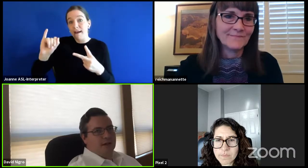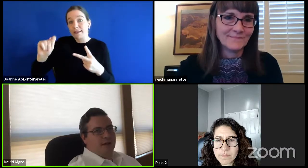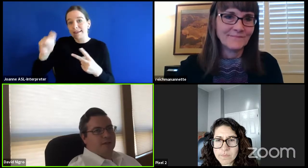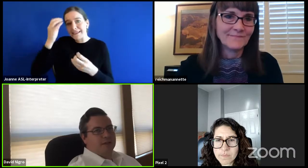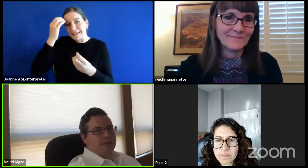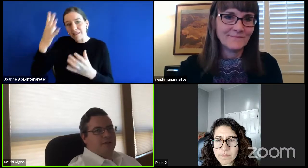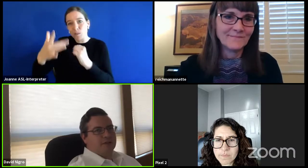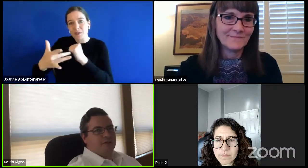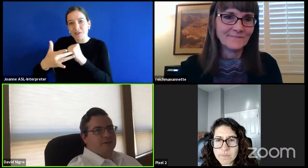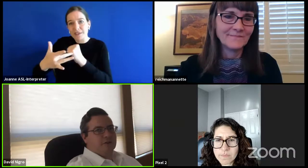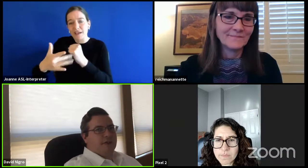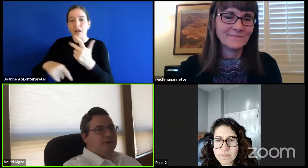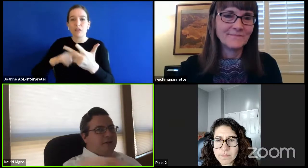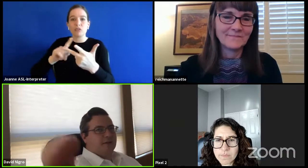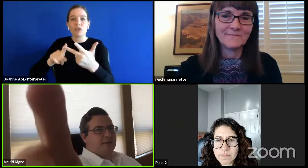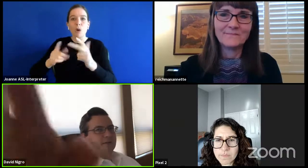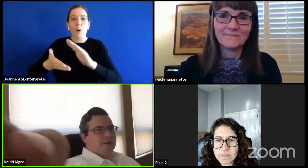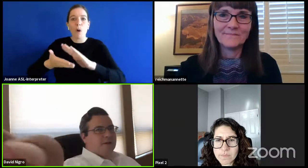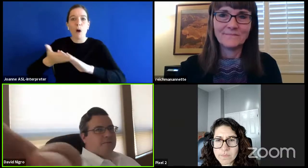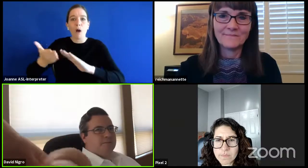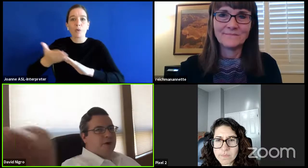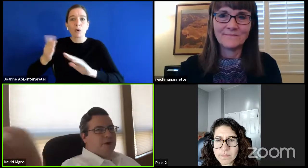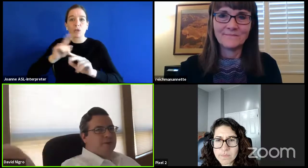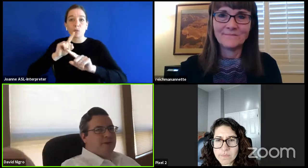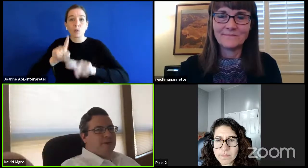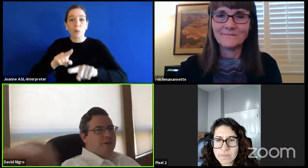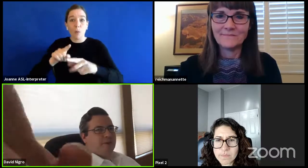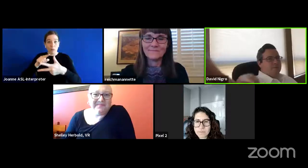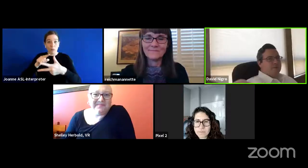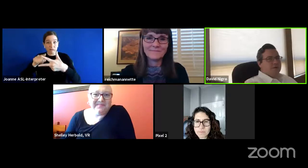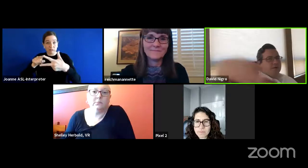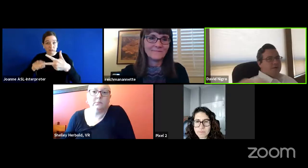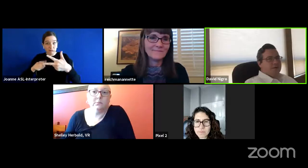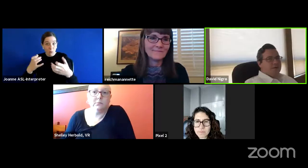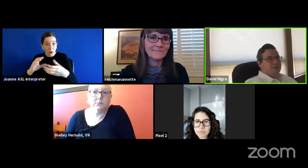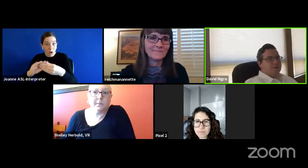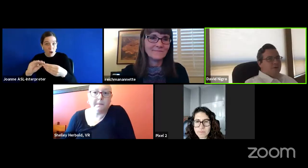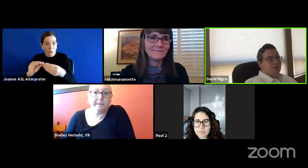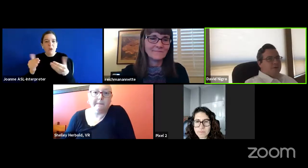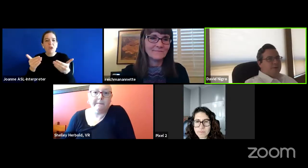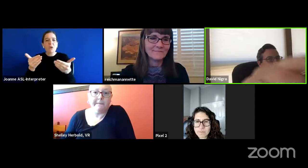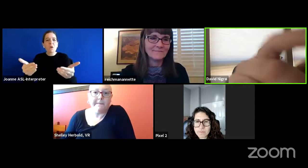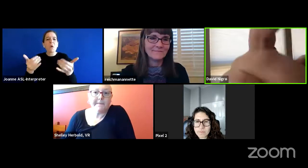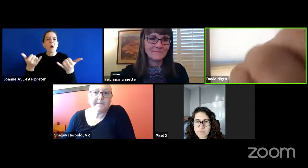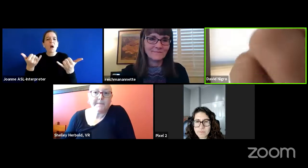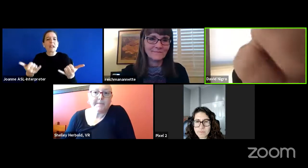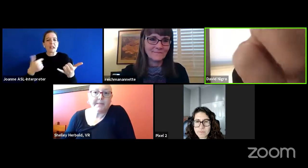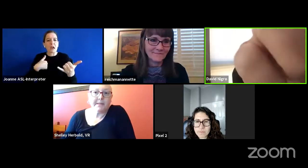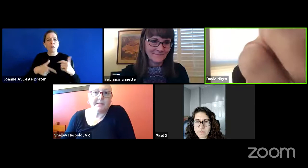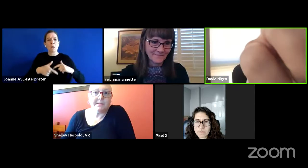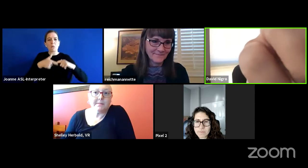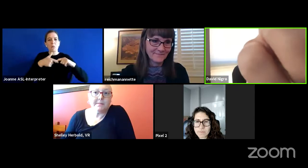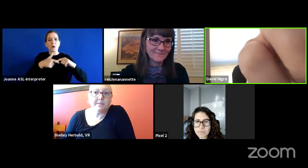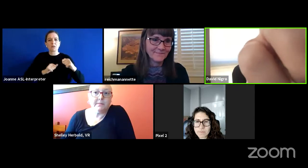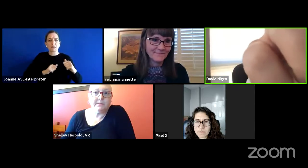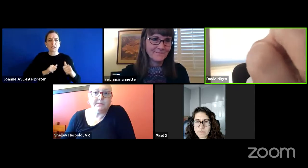please do so now and again i'm going to pause my video and mute to allow people time to comment